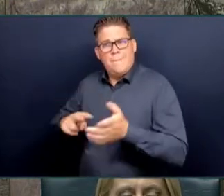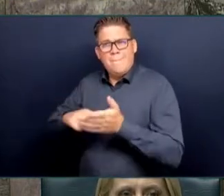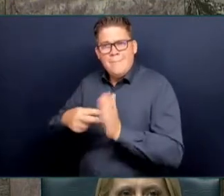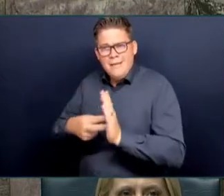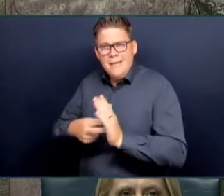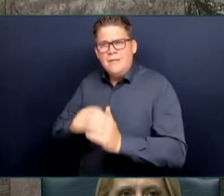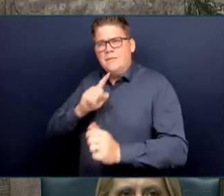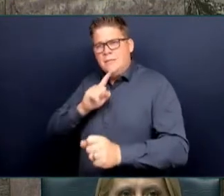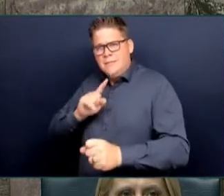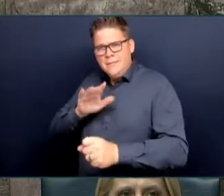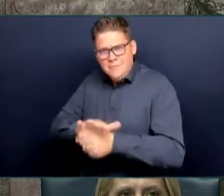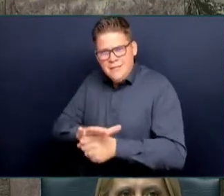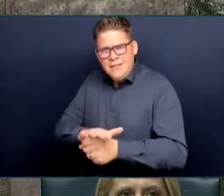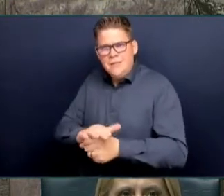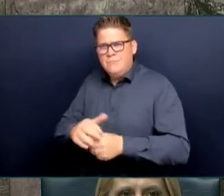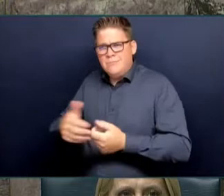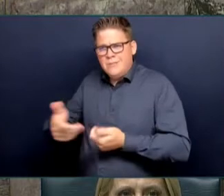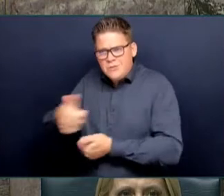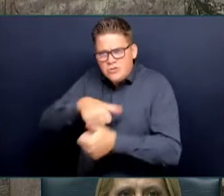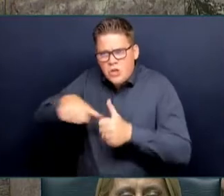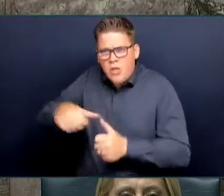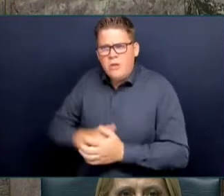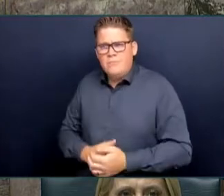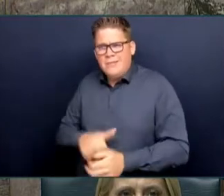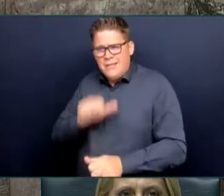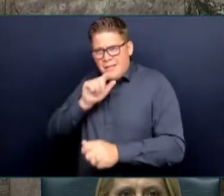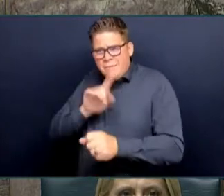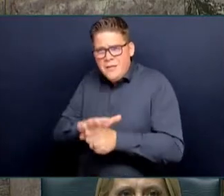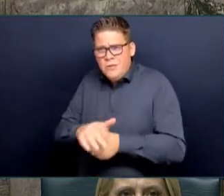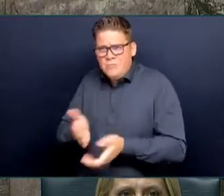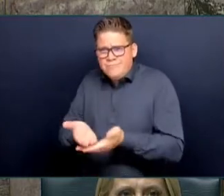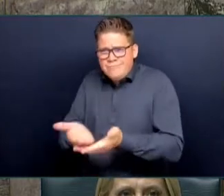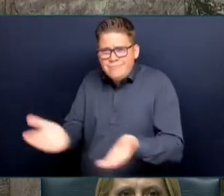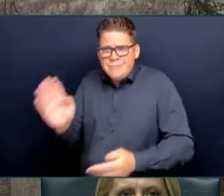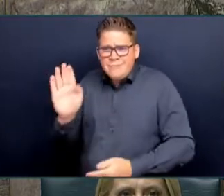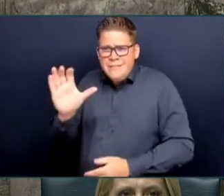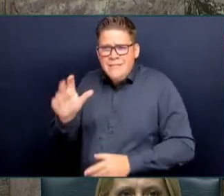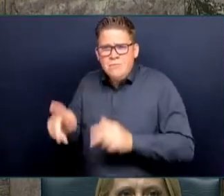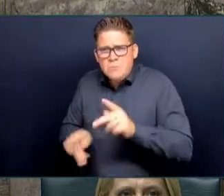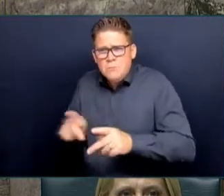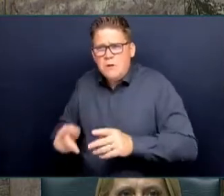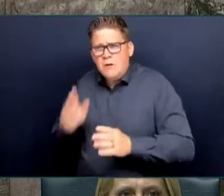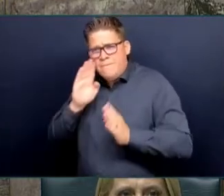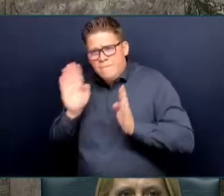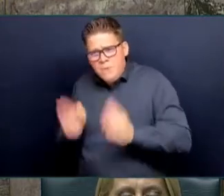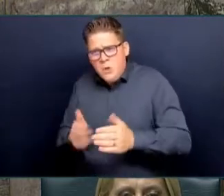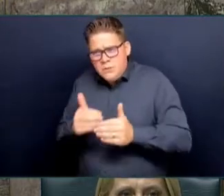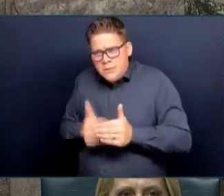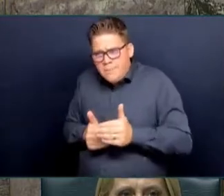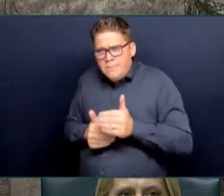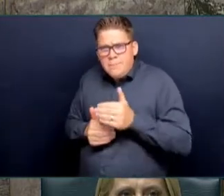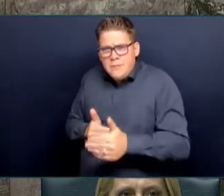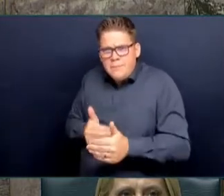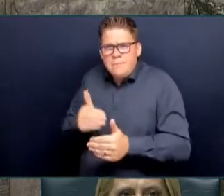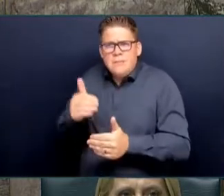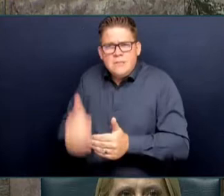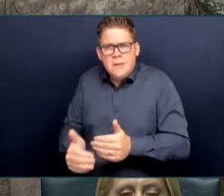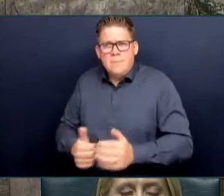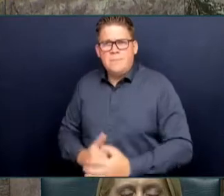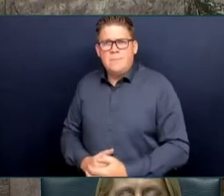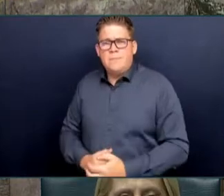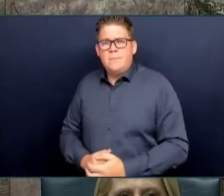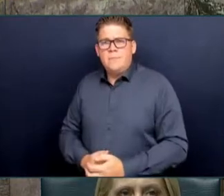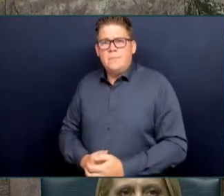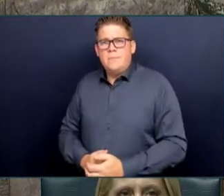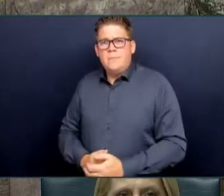progress in every area of society, whether it is energy, whether it is transportation, whether it is buildings